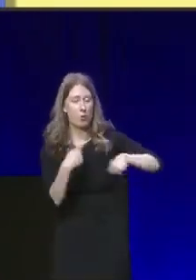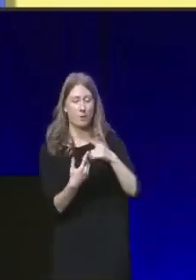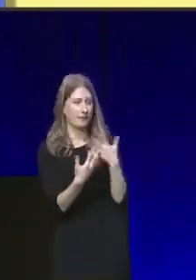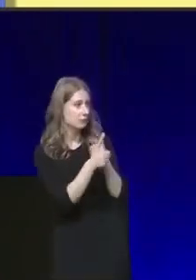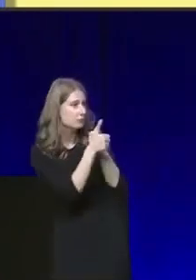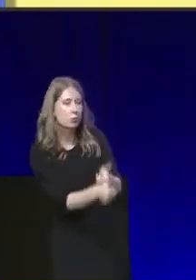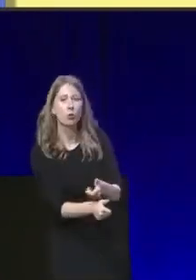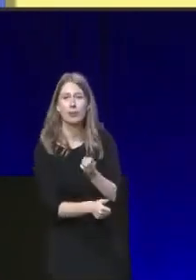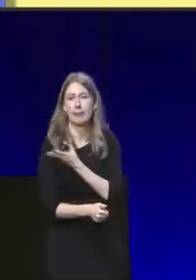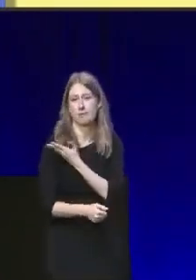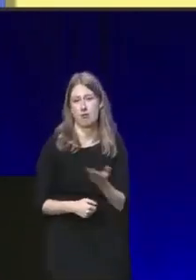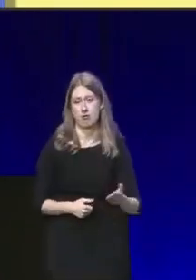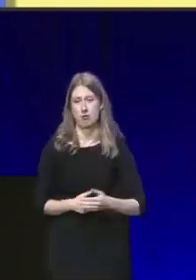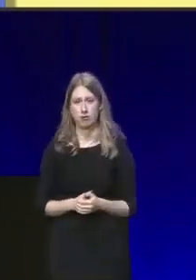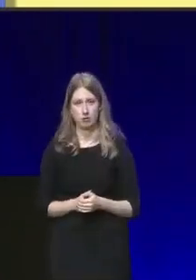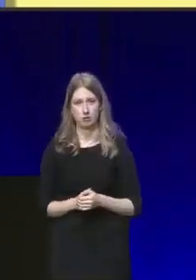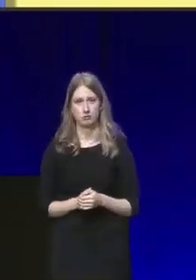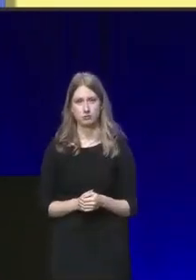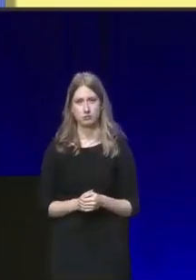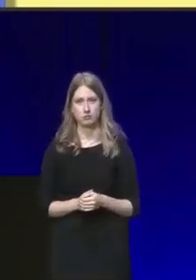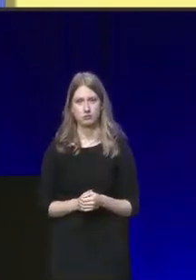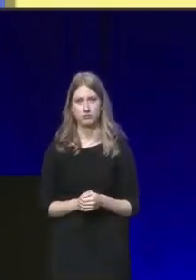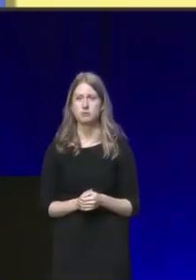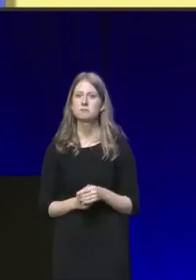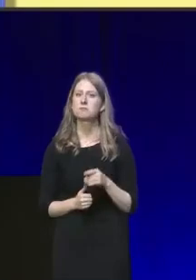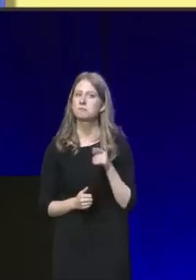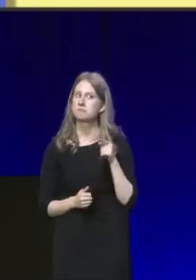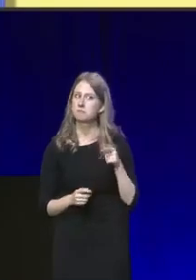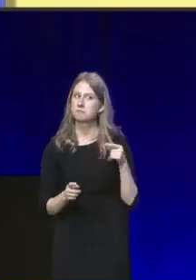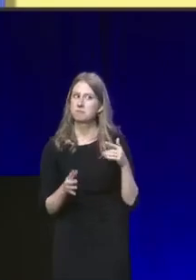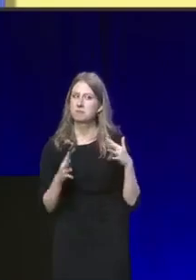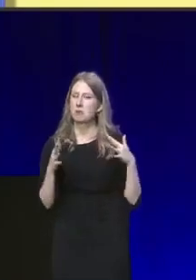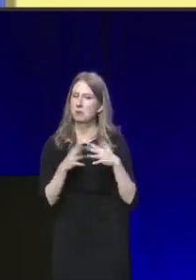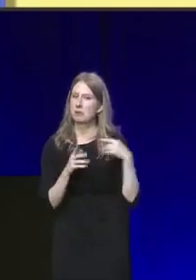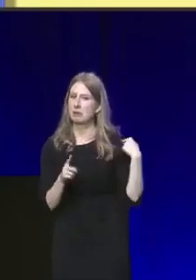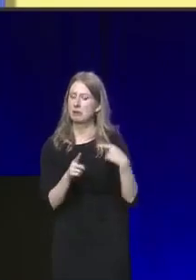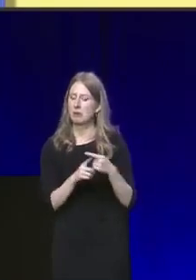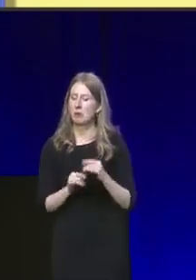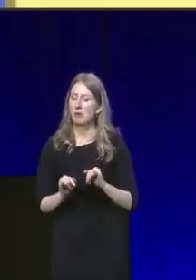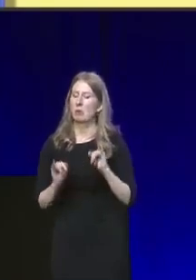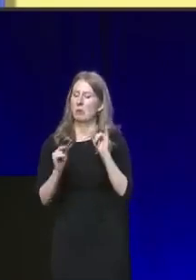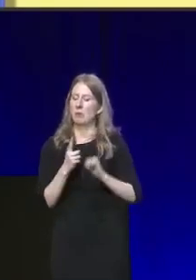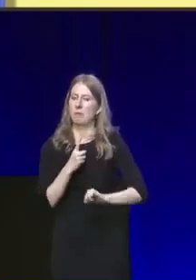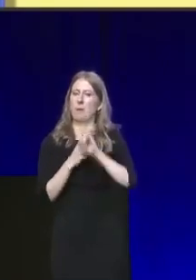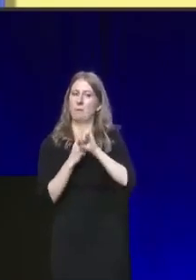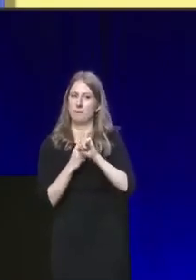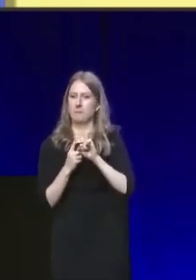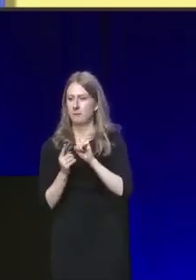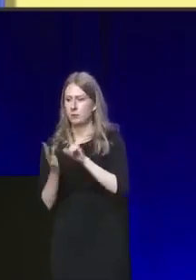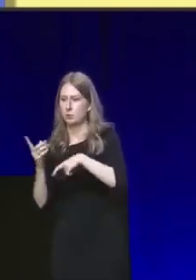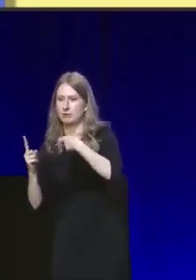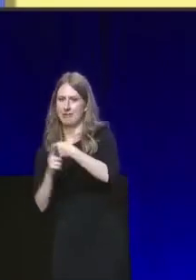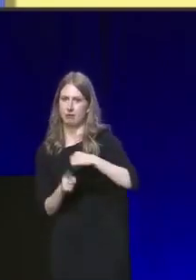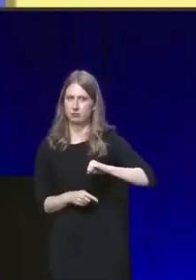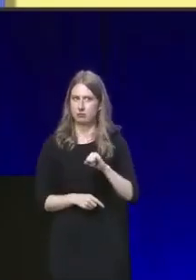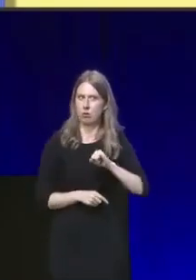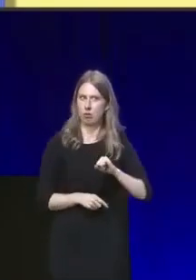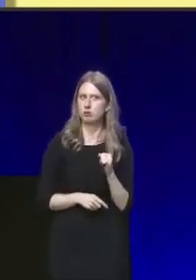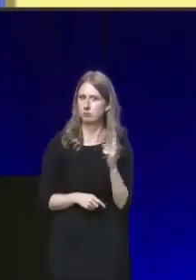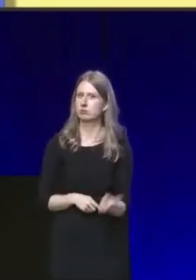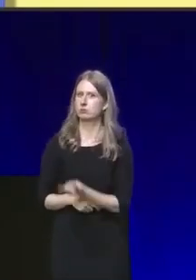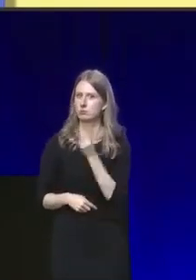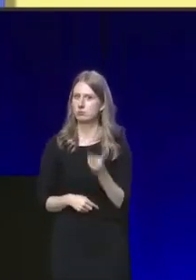Labour. This then has been a watershed week for the UK and for Scotland. I believe it will go down